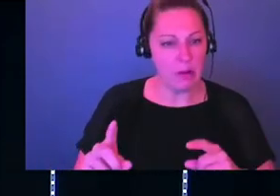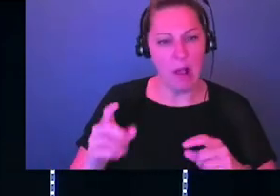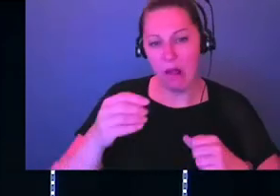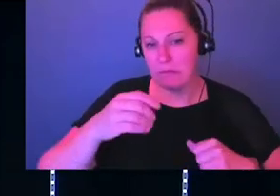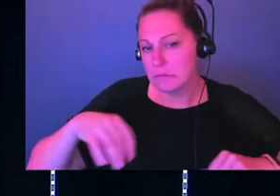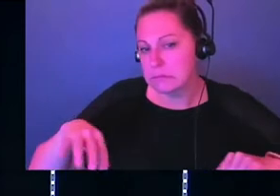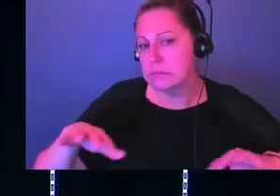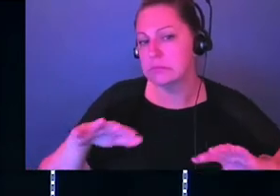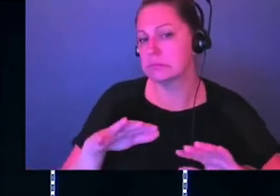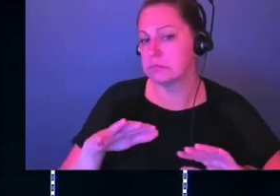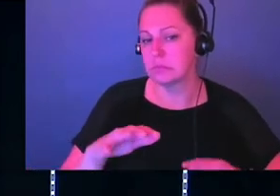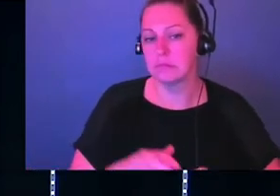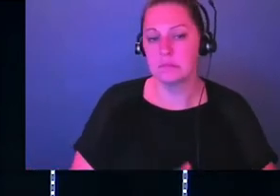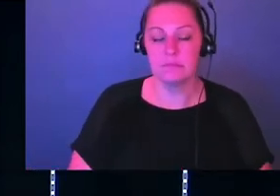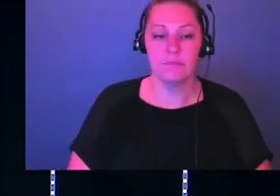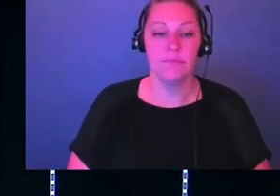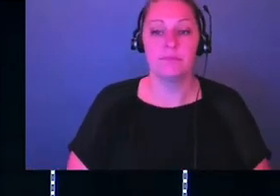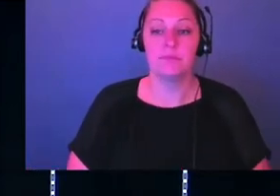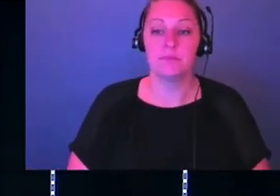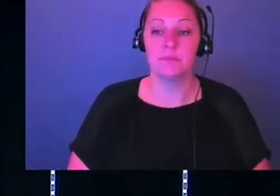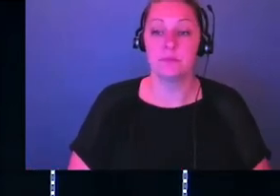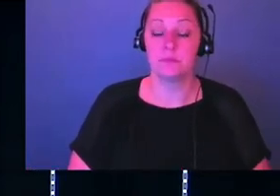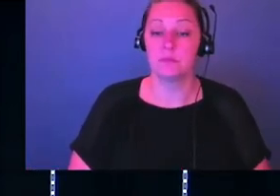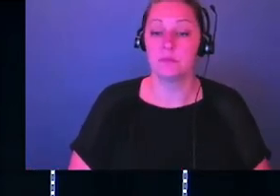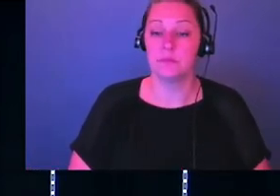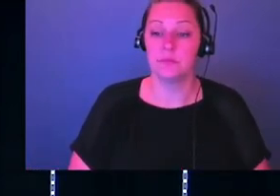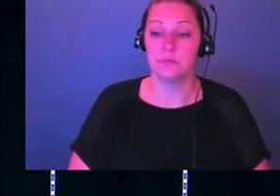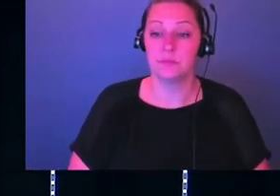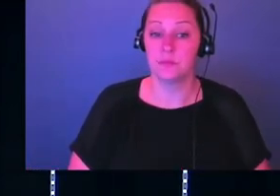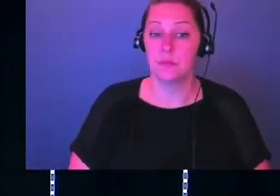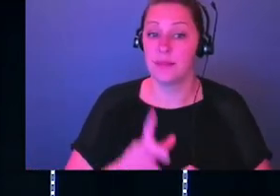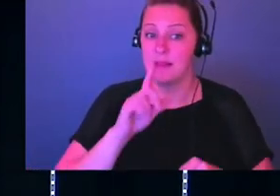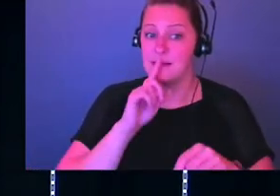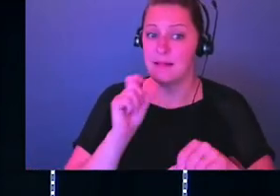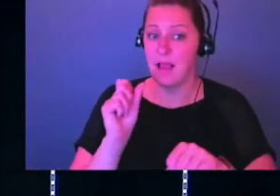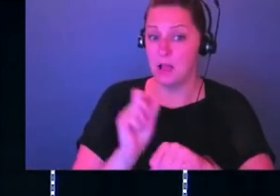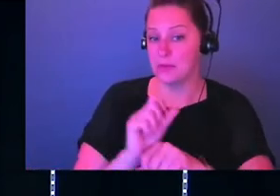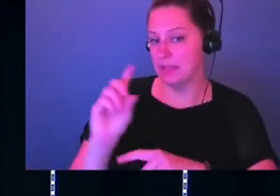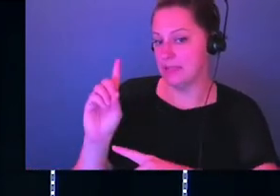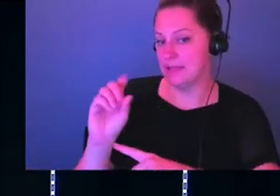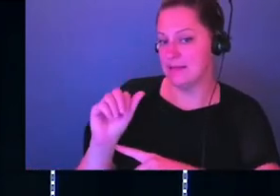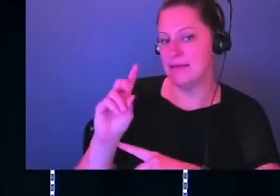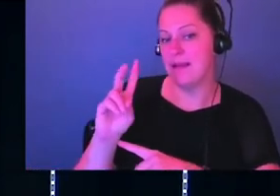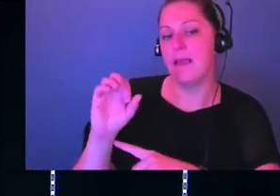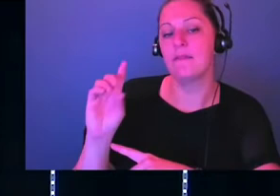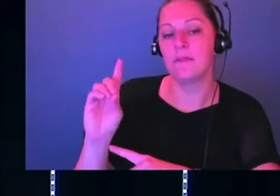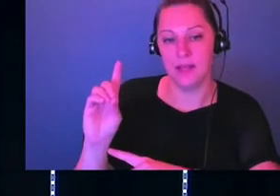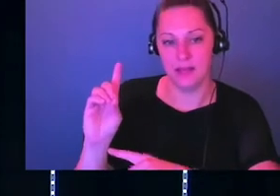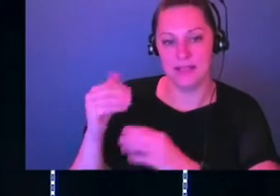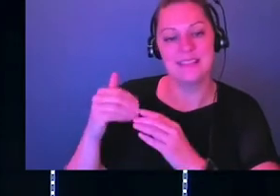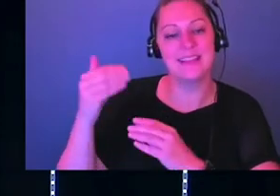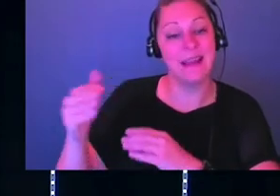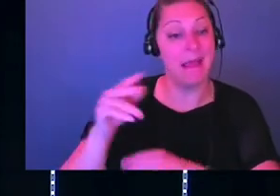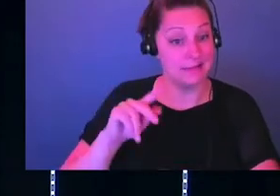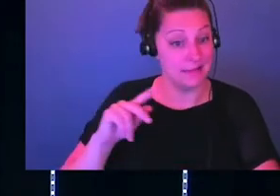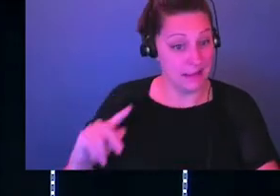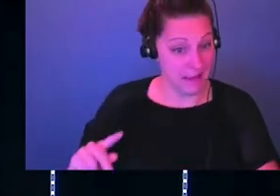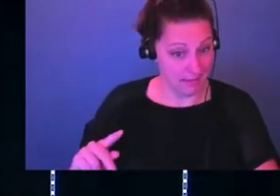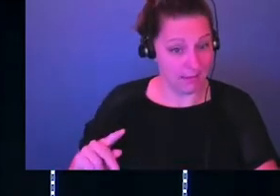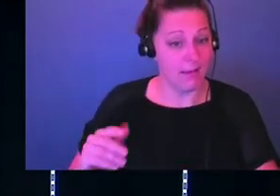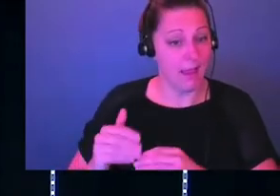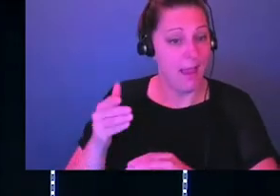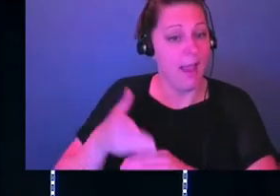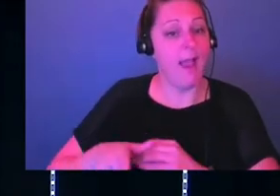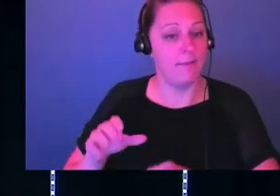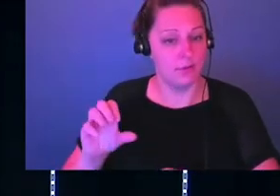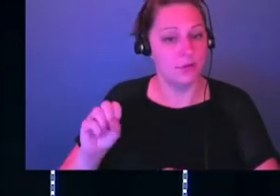around him. And like so, so much so that he, he actually gets David. Everybody knows David, right? David is to be the next king after Saul, the